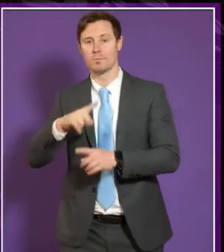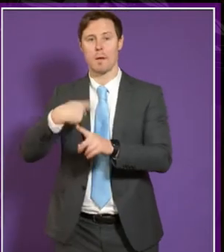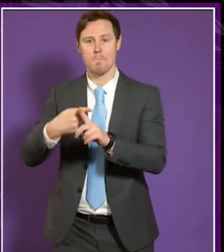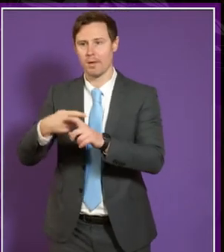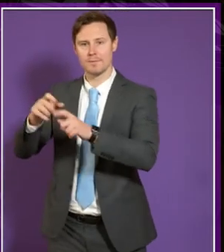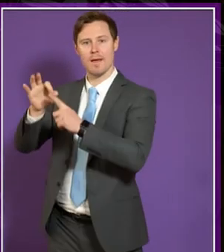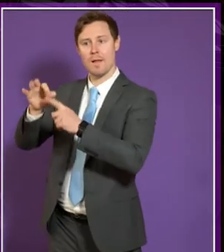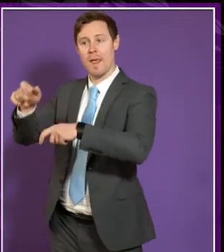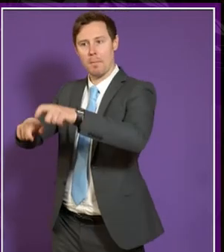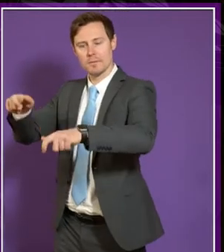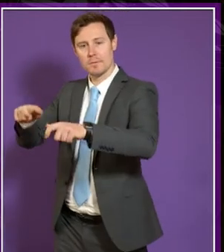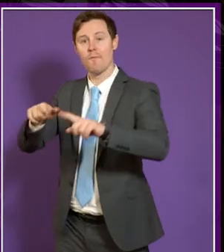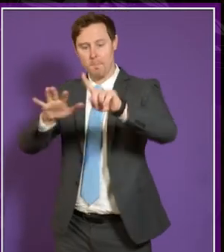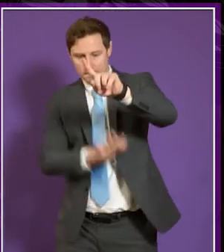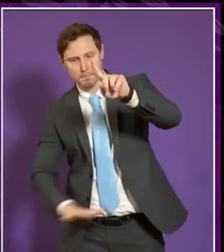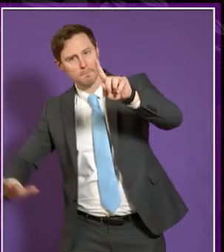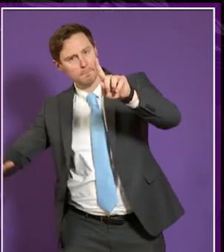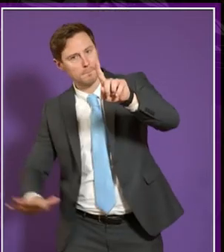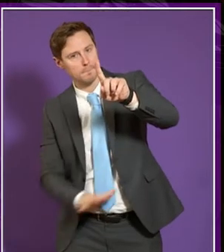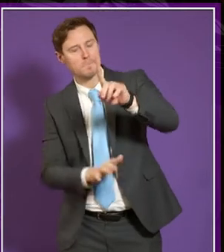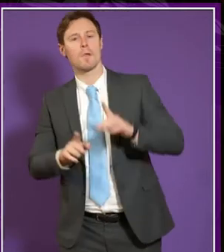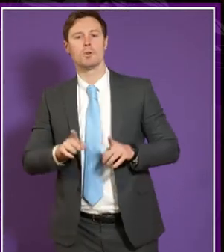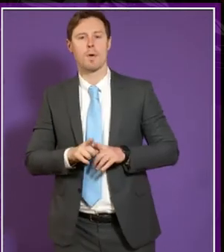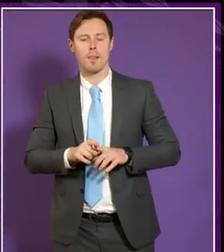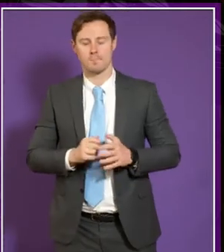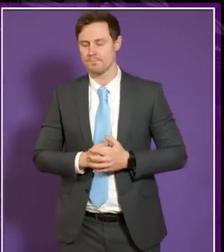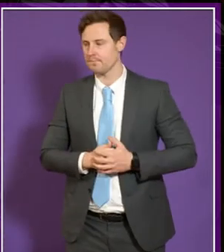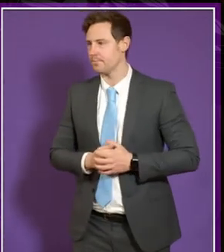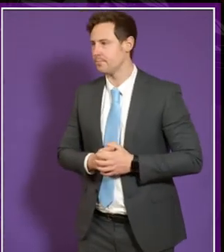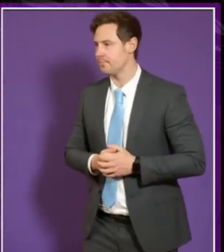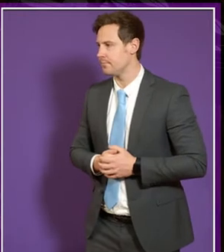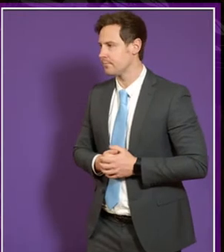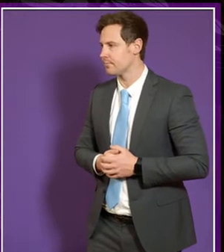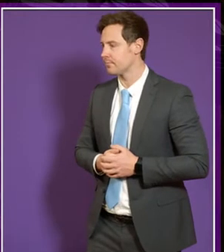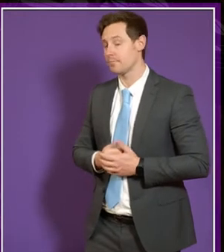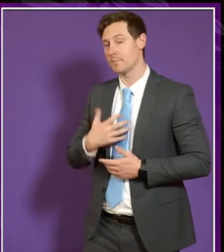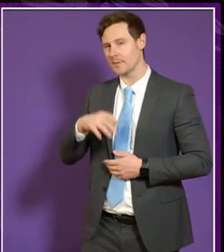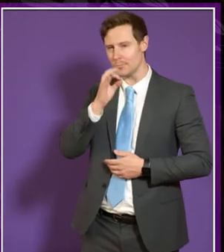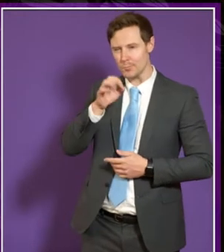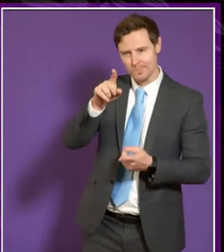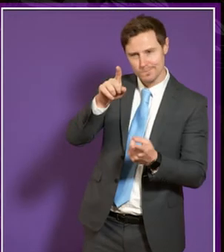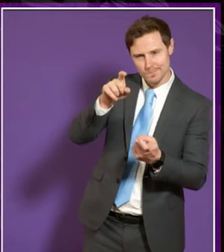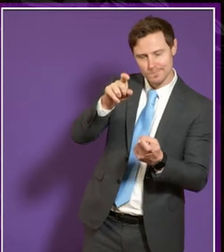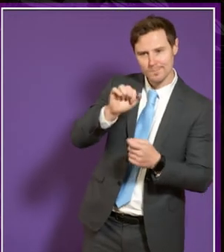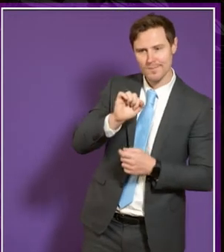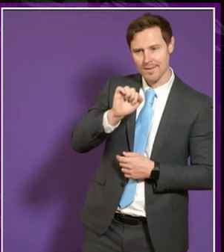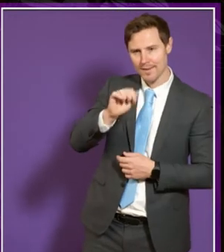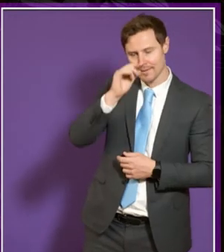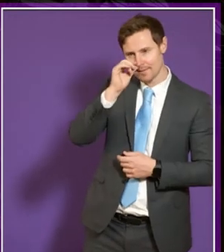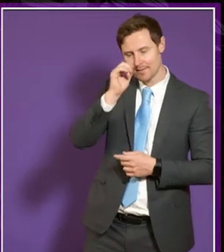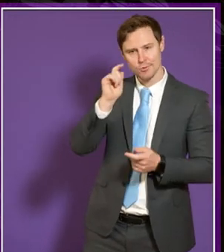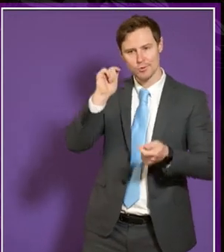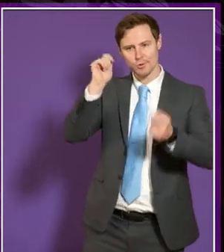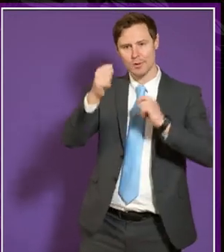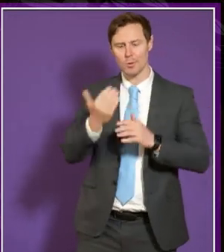institutions south of the border thank you can i just interrogate that revelation that we've had a massive change in